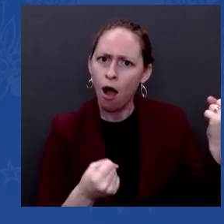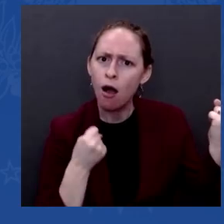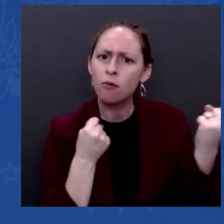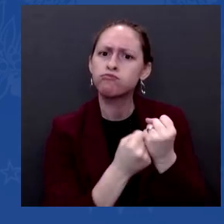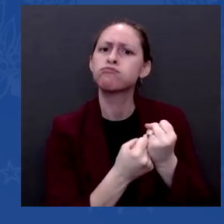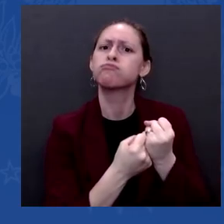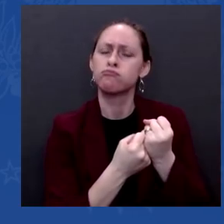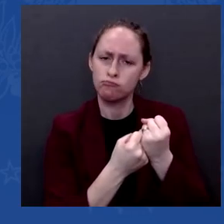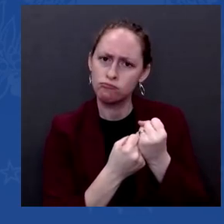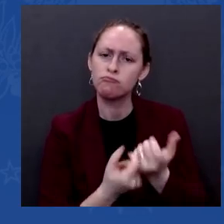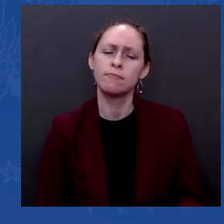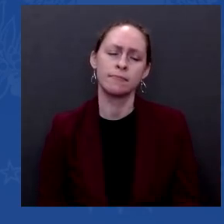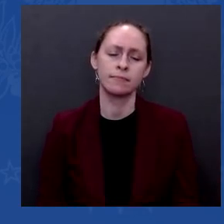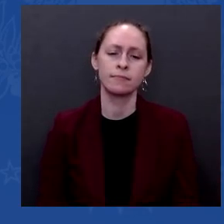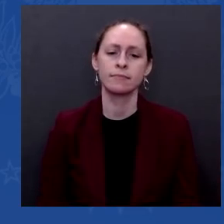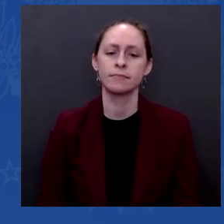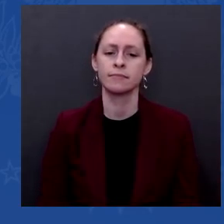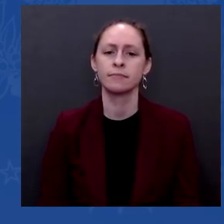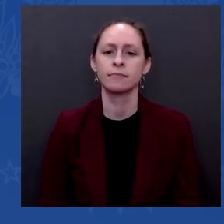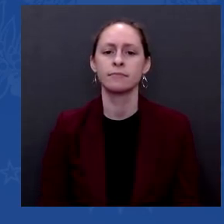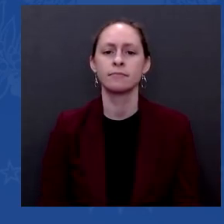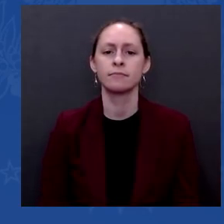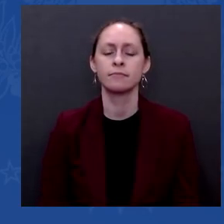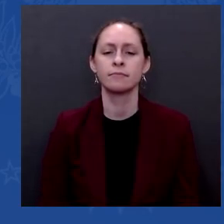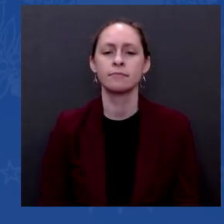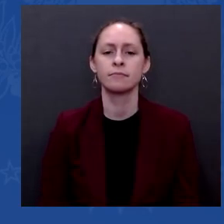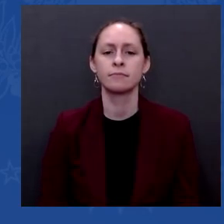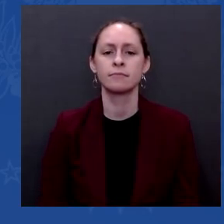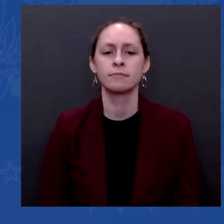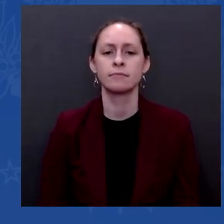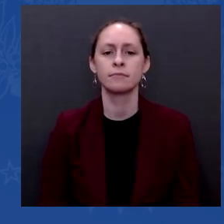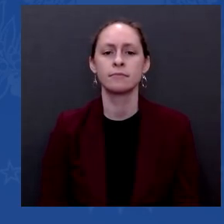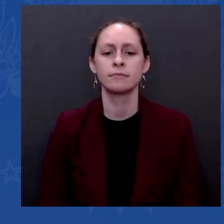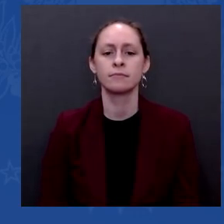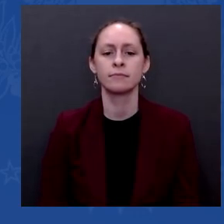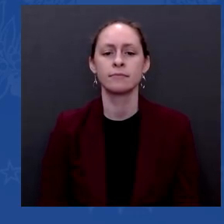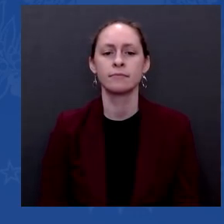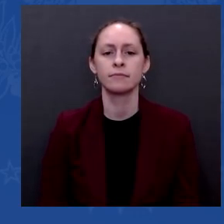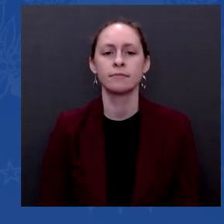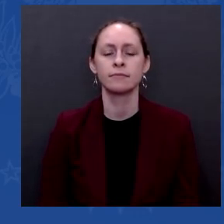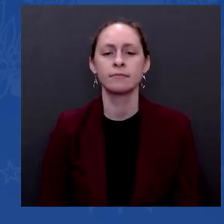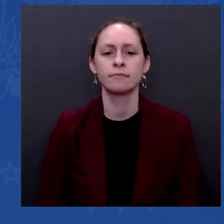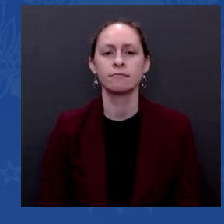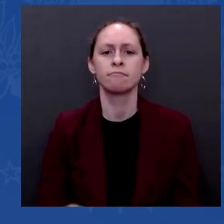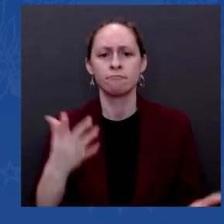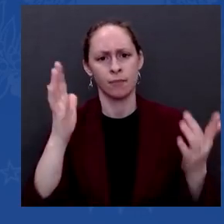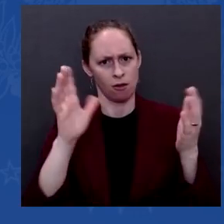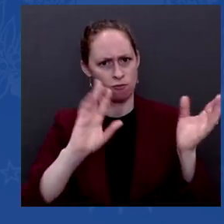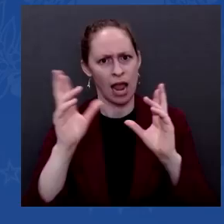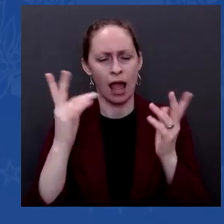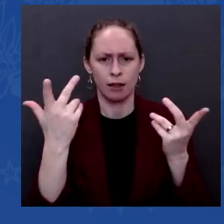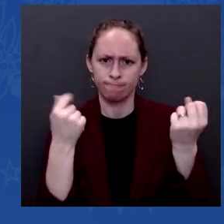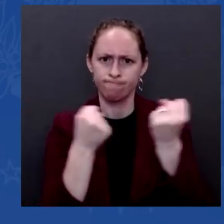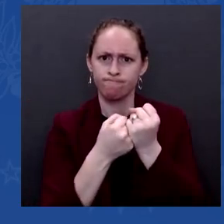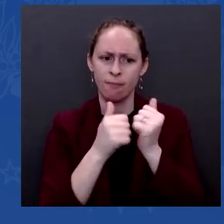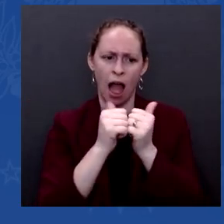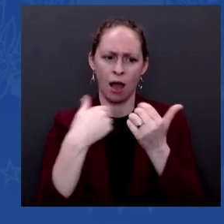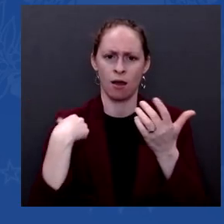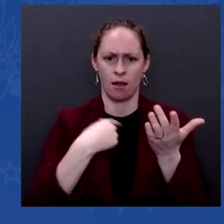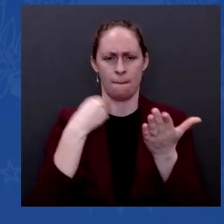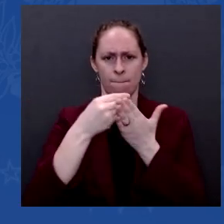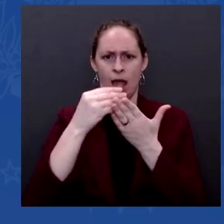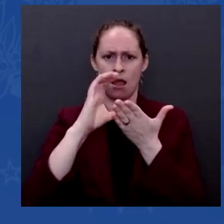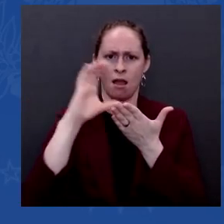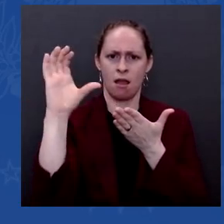think, a number of the way in which to pay for these — pay for this proposal. So I